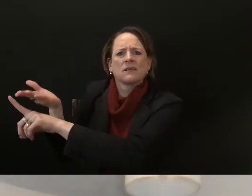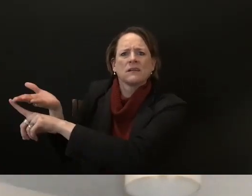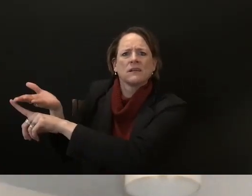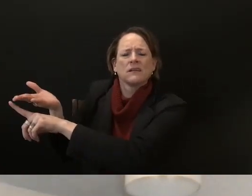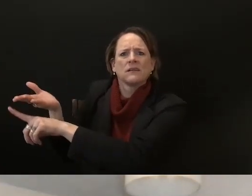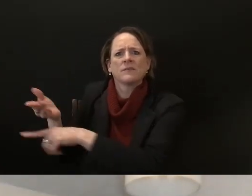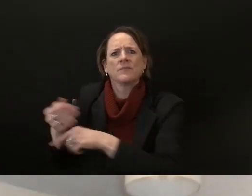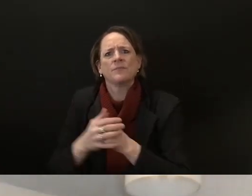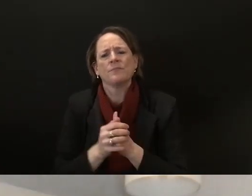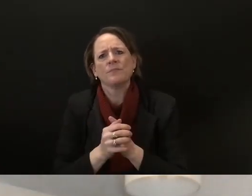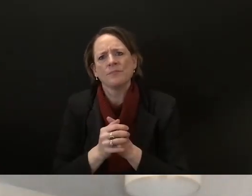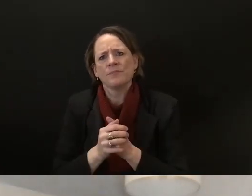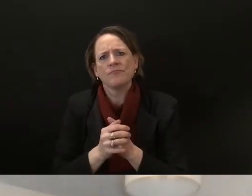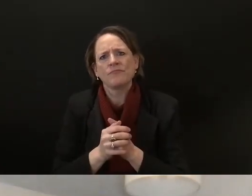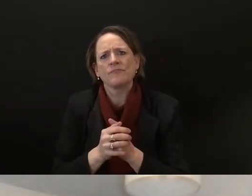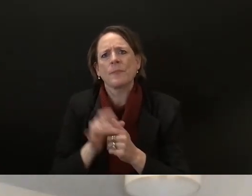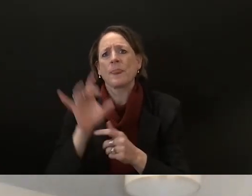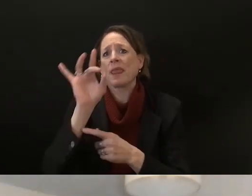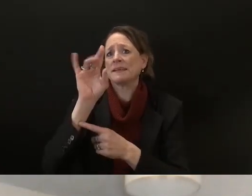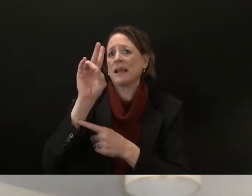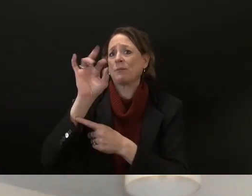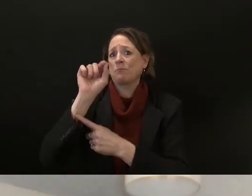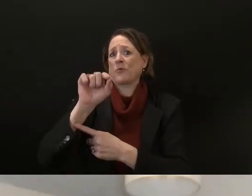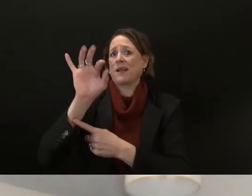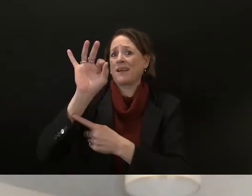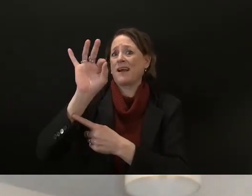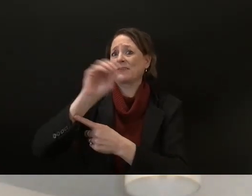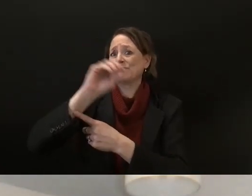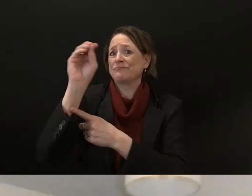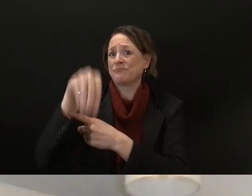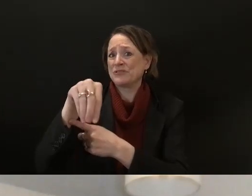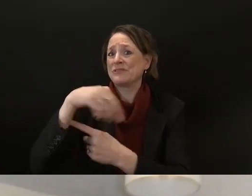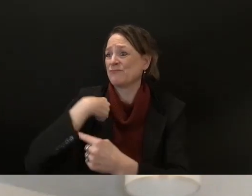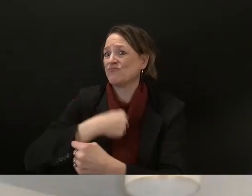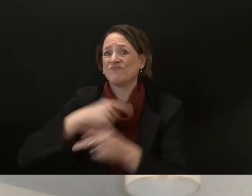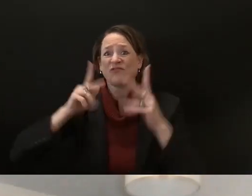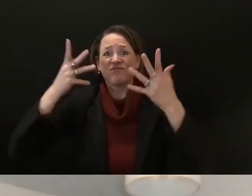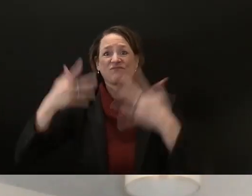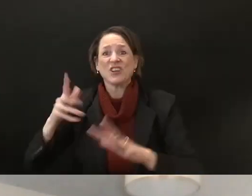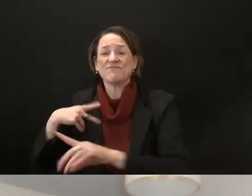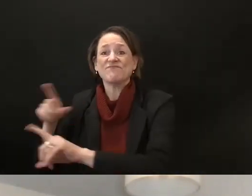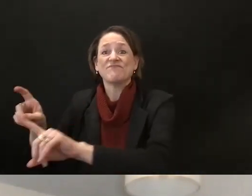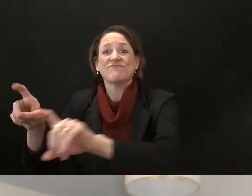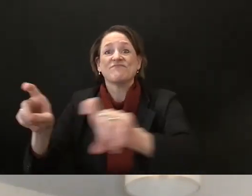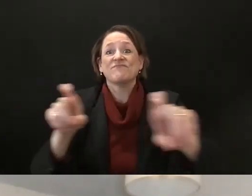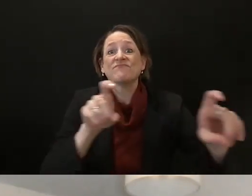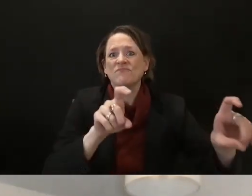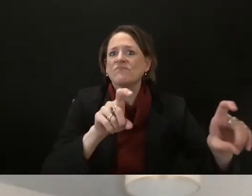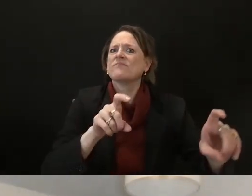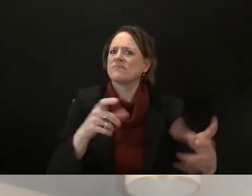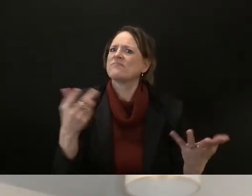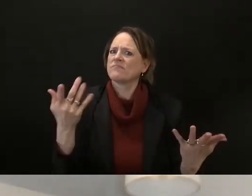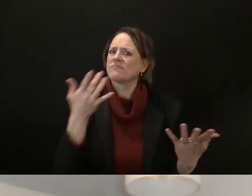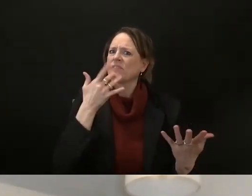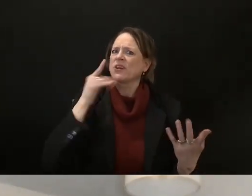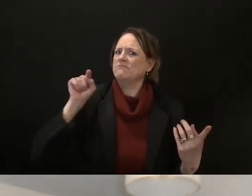.9 percent of respondents think that we should be prioritizing local roads and public transit transit over highway expansion while just